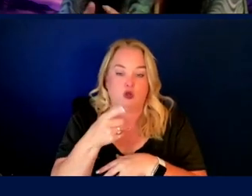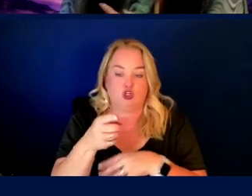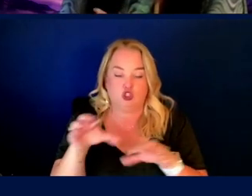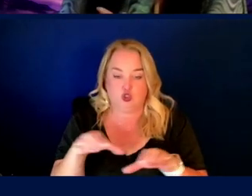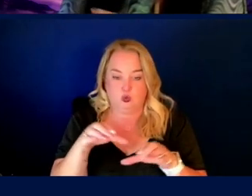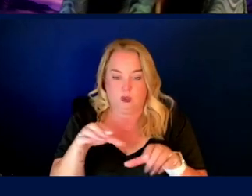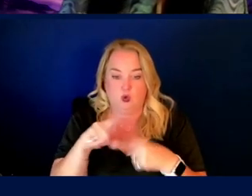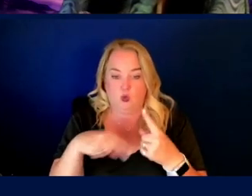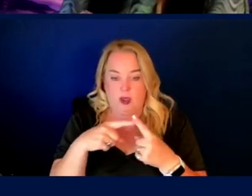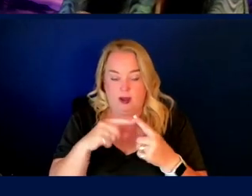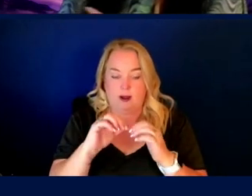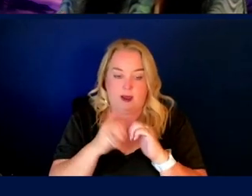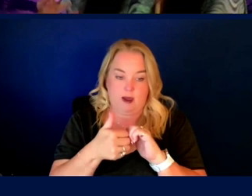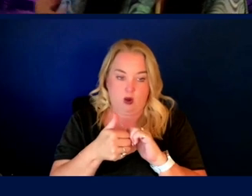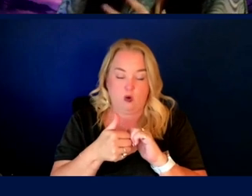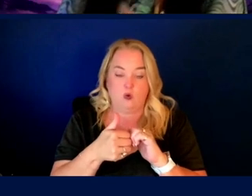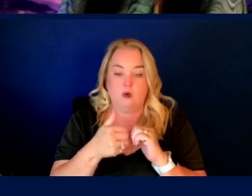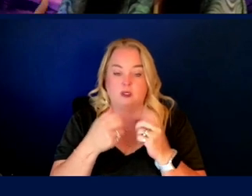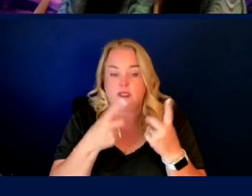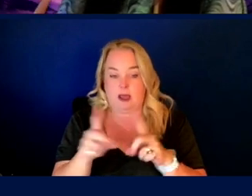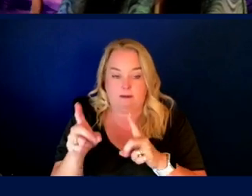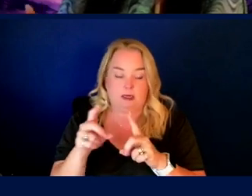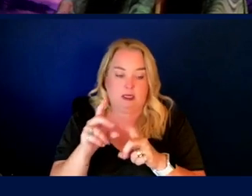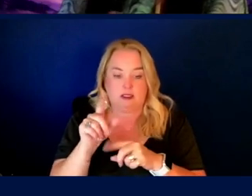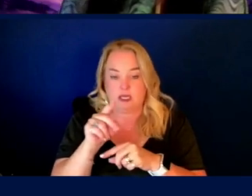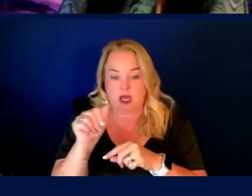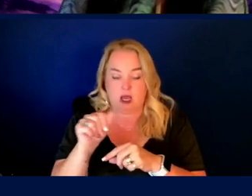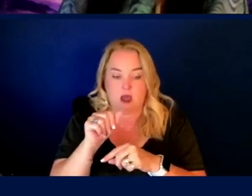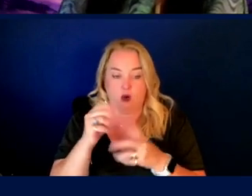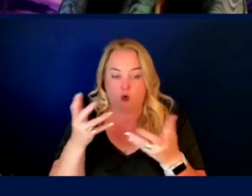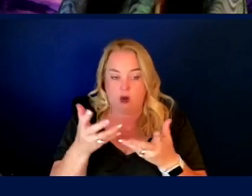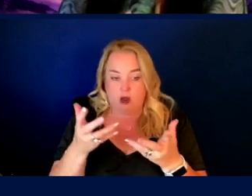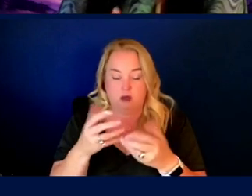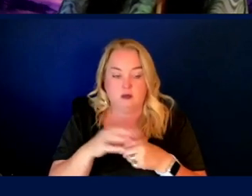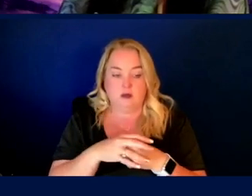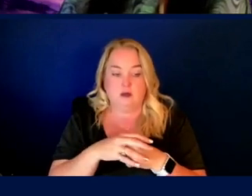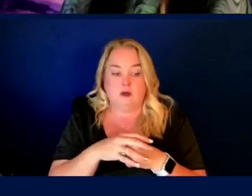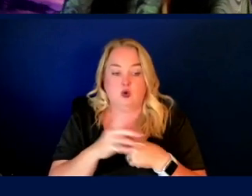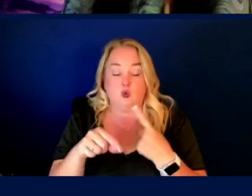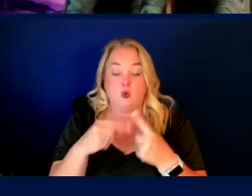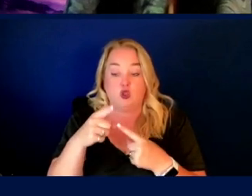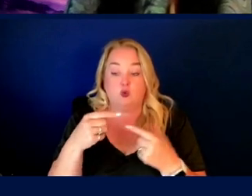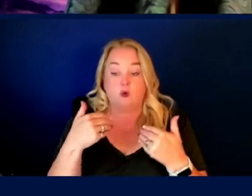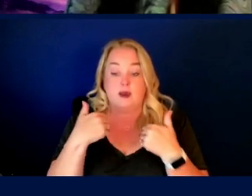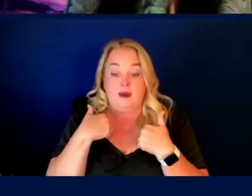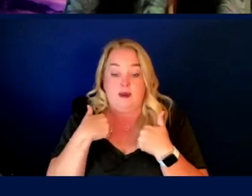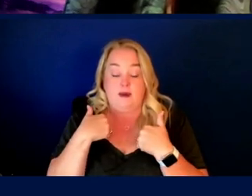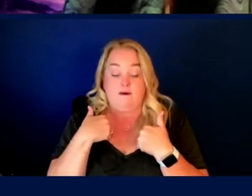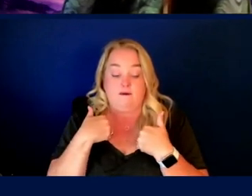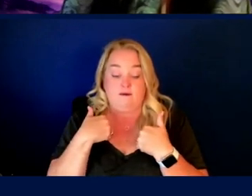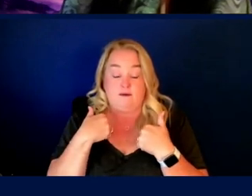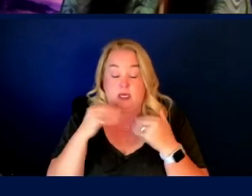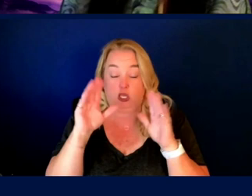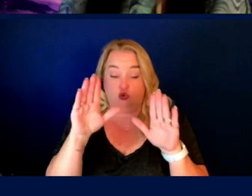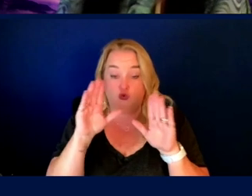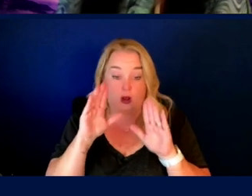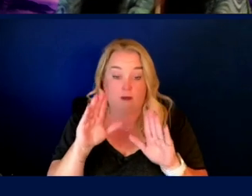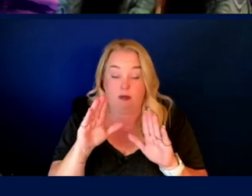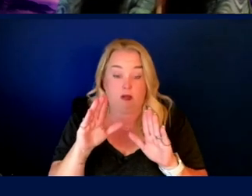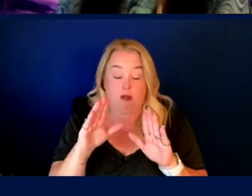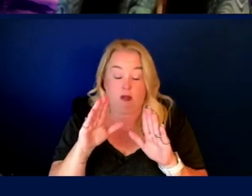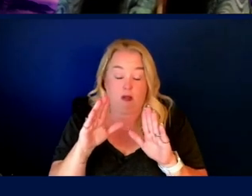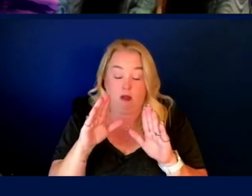when you're doing, how it's, uh, happening, what data is collected, uh, when you've got such incredible limitations,